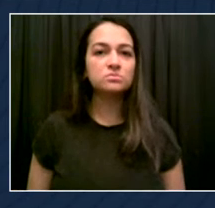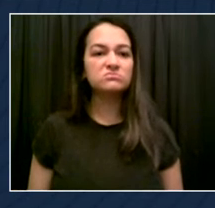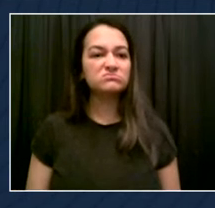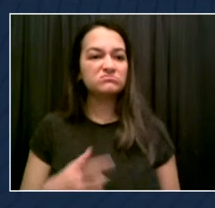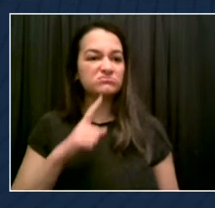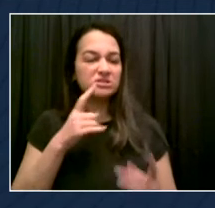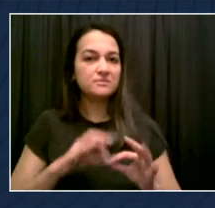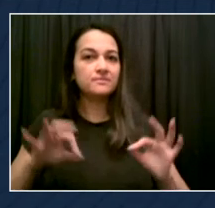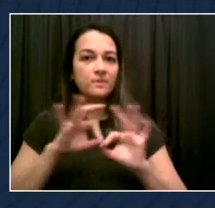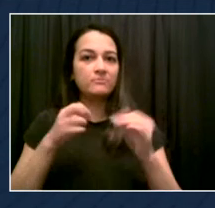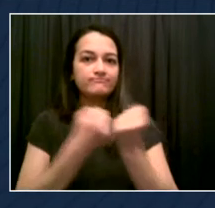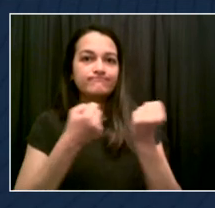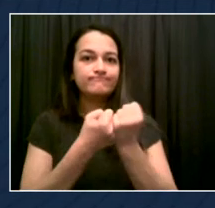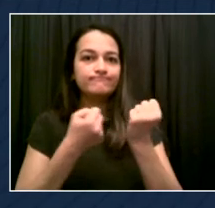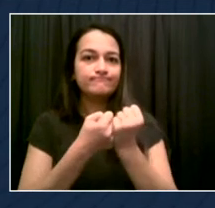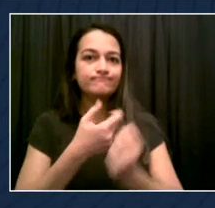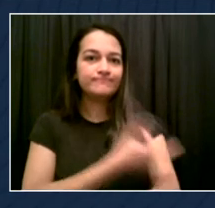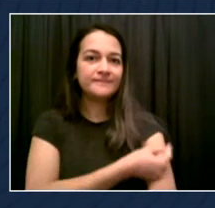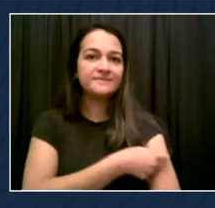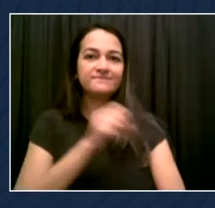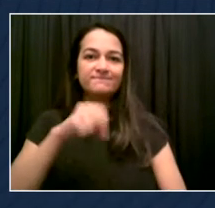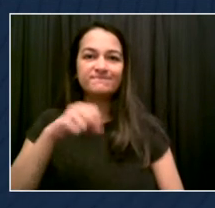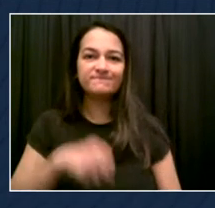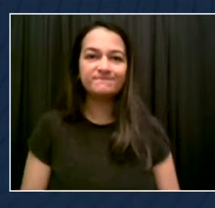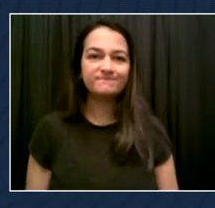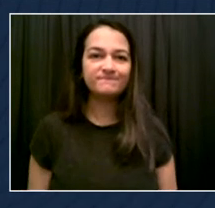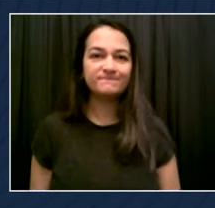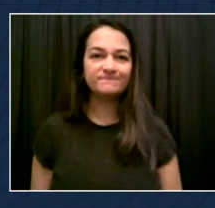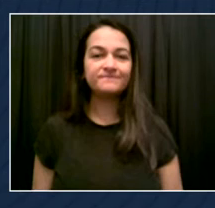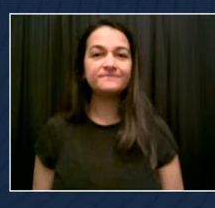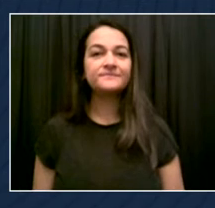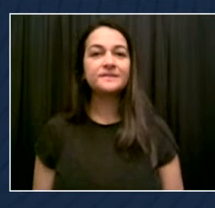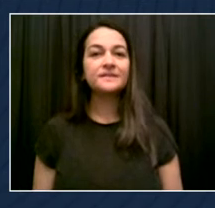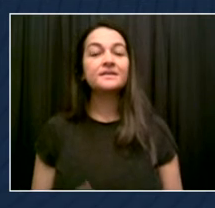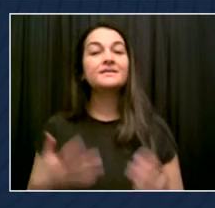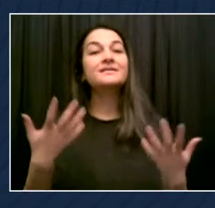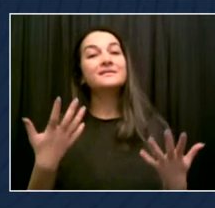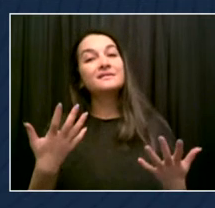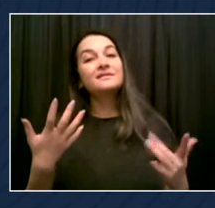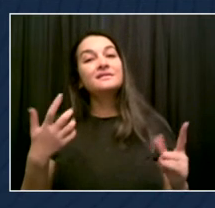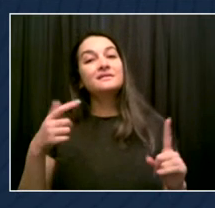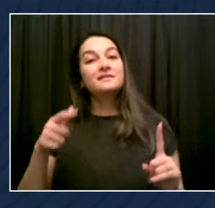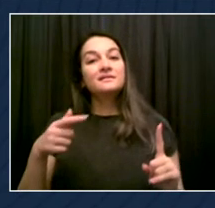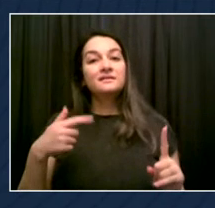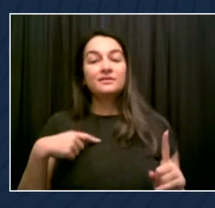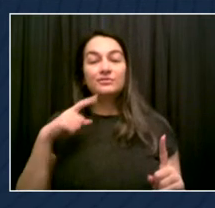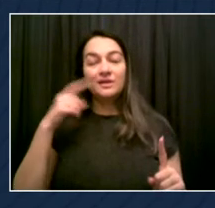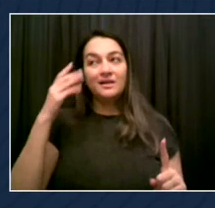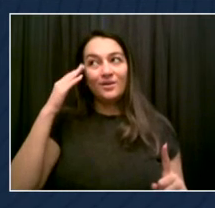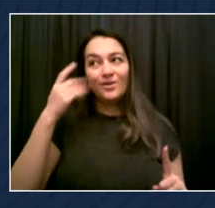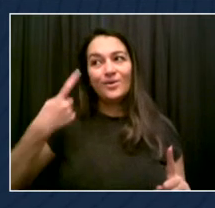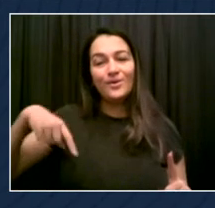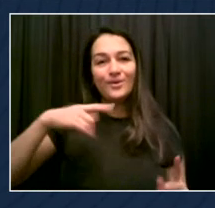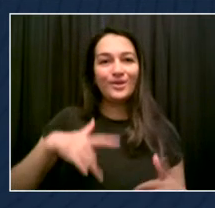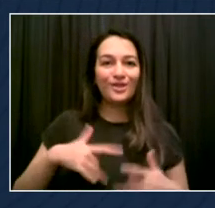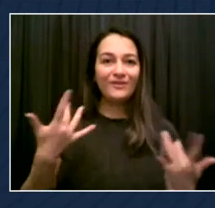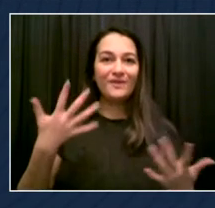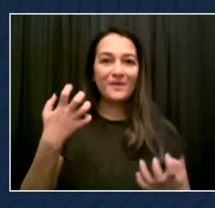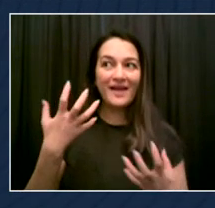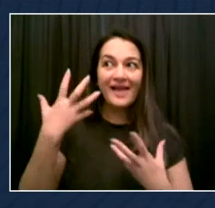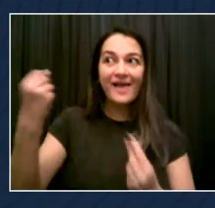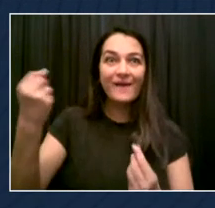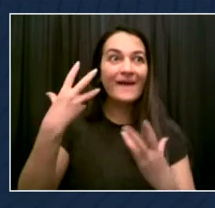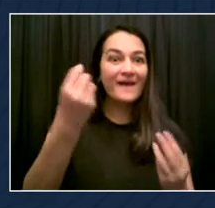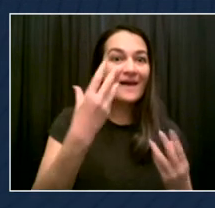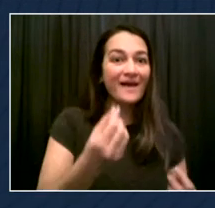should have a truck vaccination upon demand at. So I absolutely stand with you on behalf of